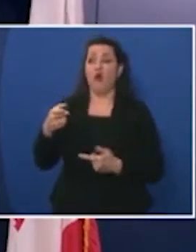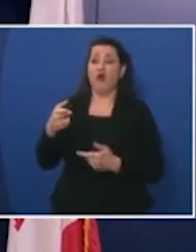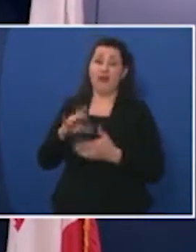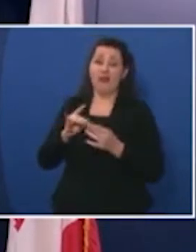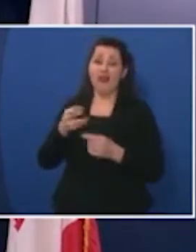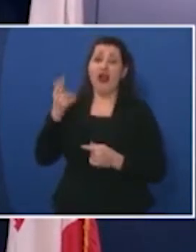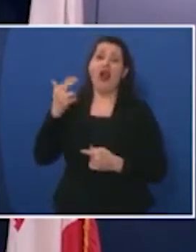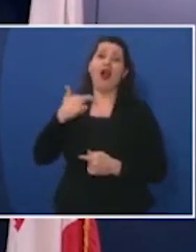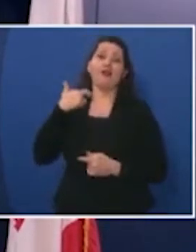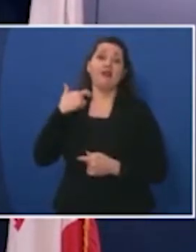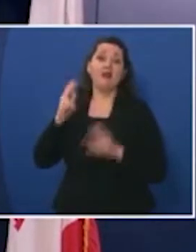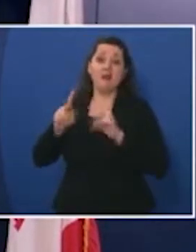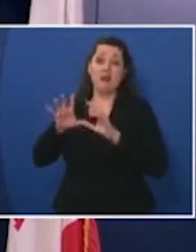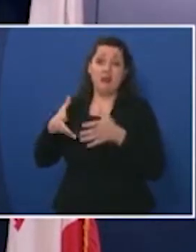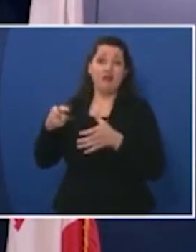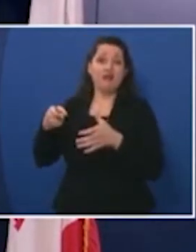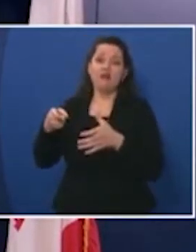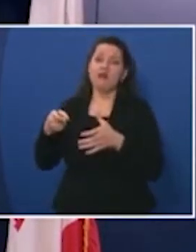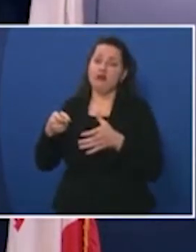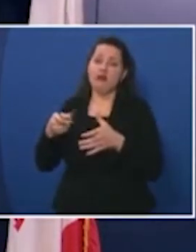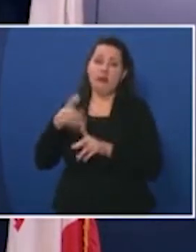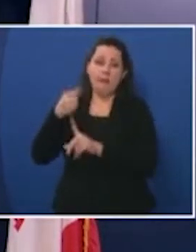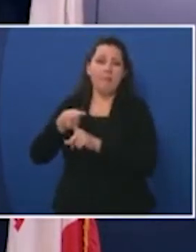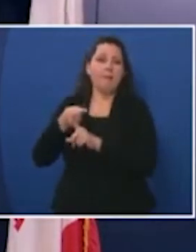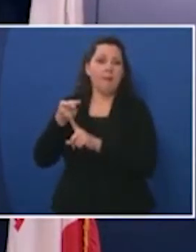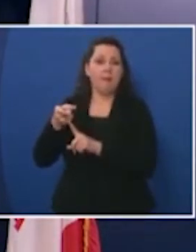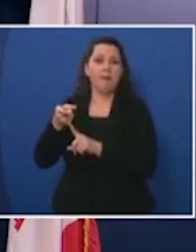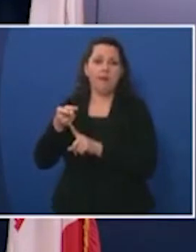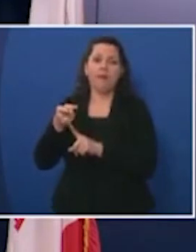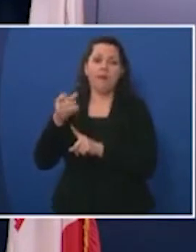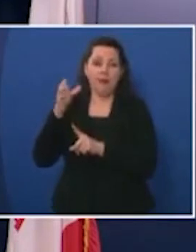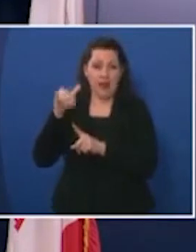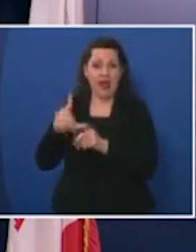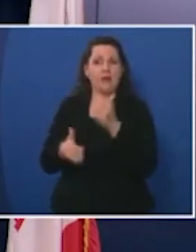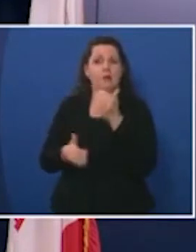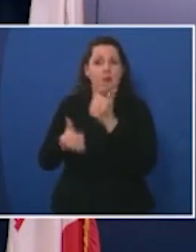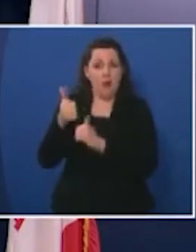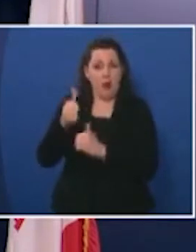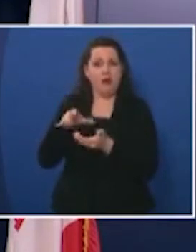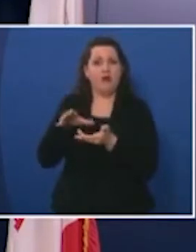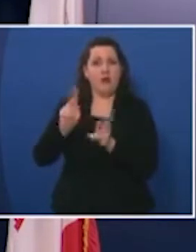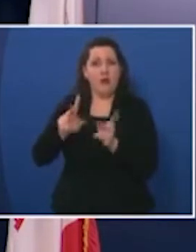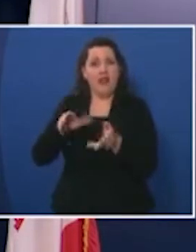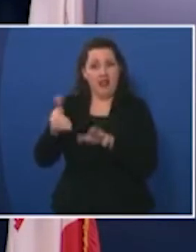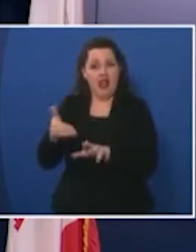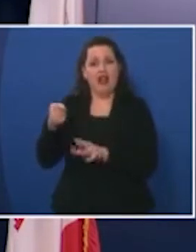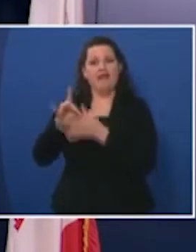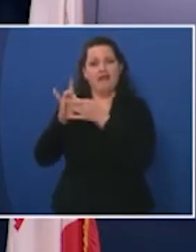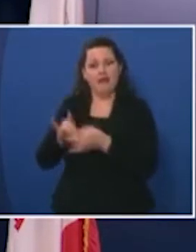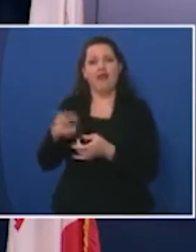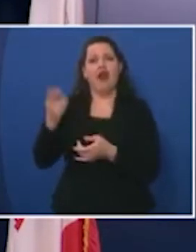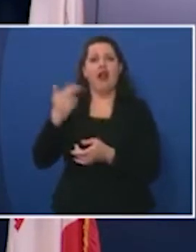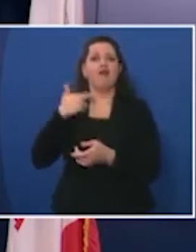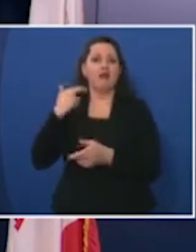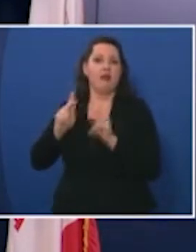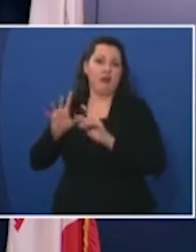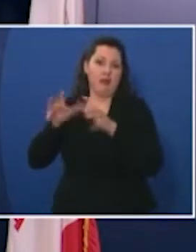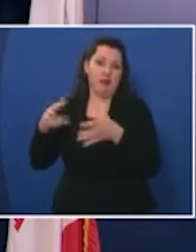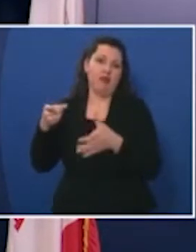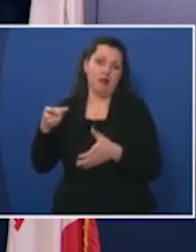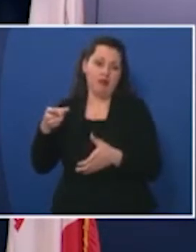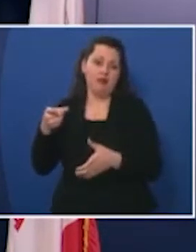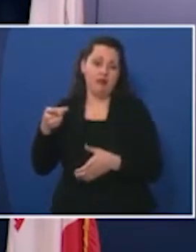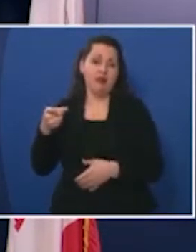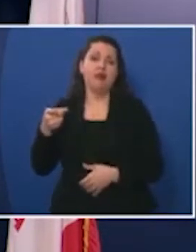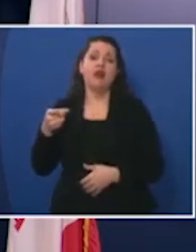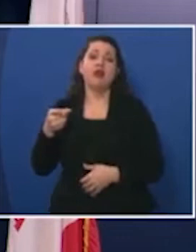that's been impacted and that's where we've seen the majority the vast majority of our deaths have been associated with our vulnerable population